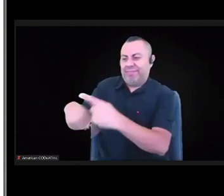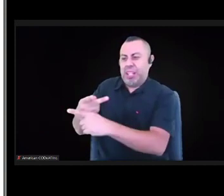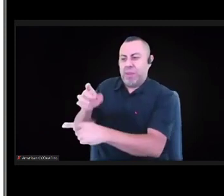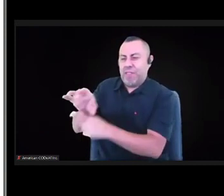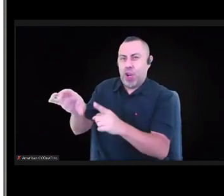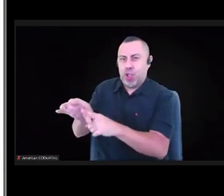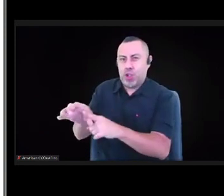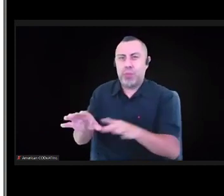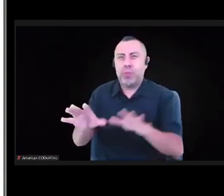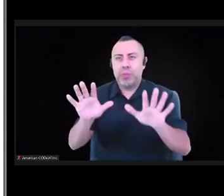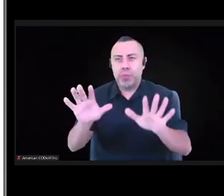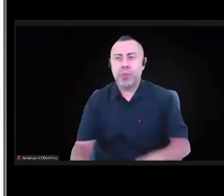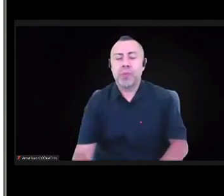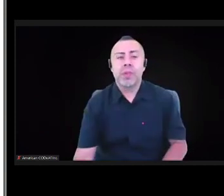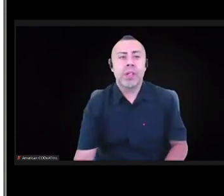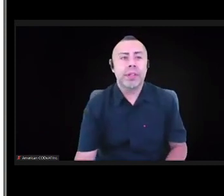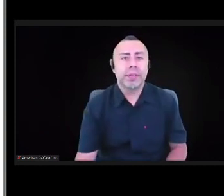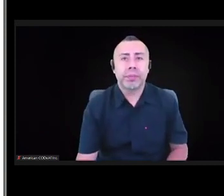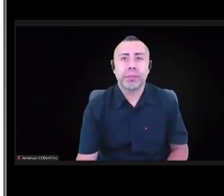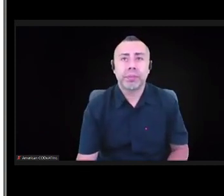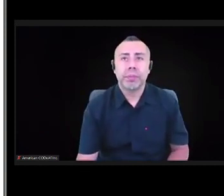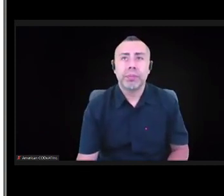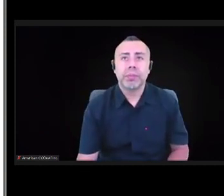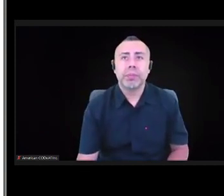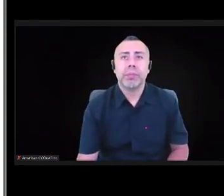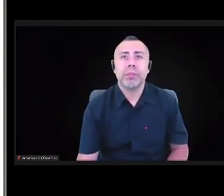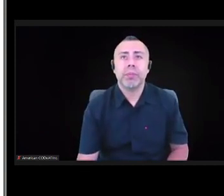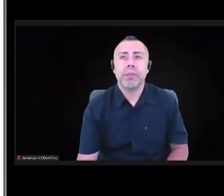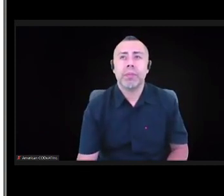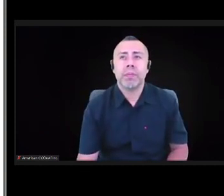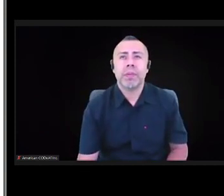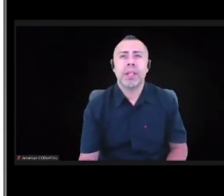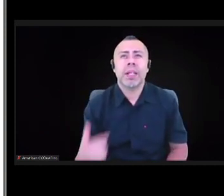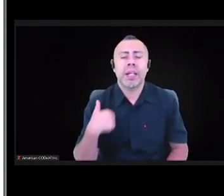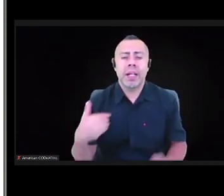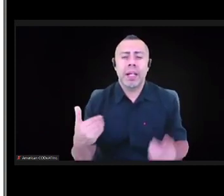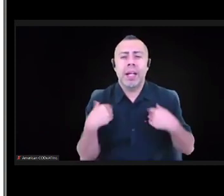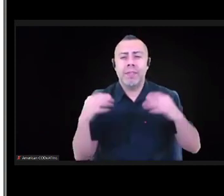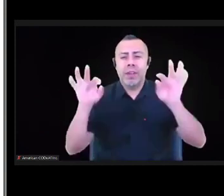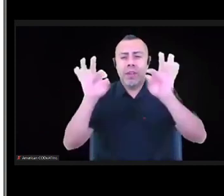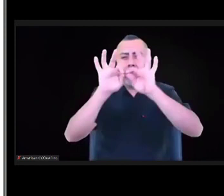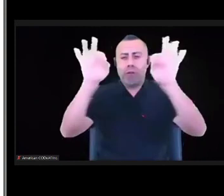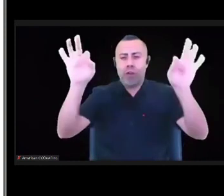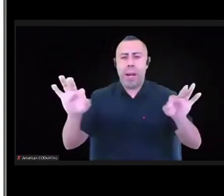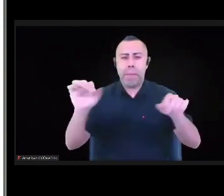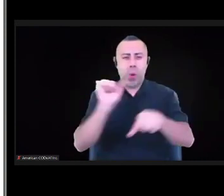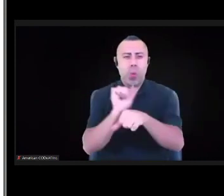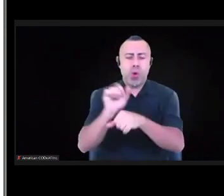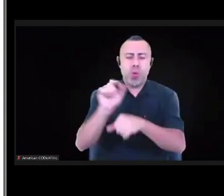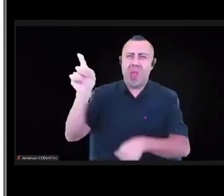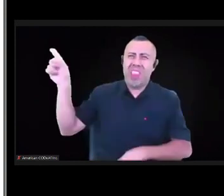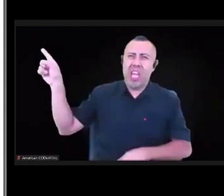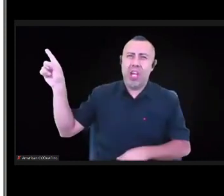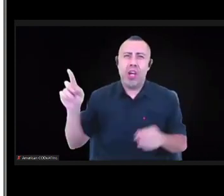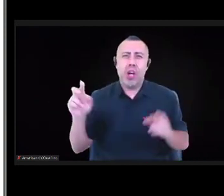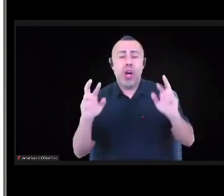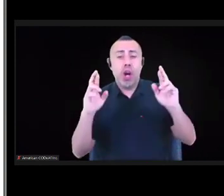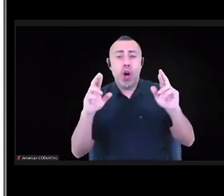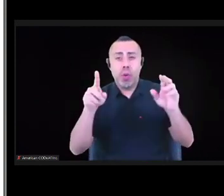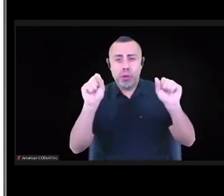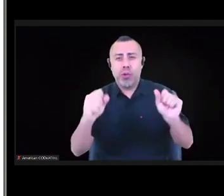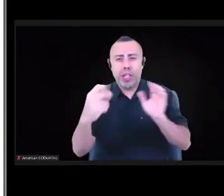thinking about, hopefully you can read it, hopefully it's legible. But that either be, what does this look like in the arts field?